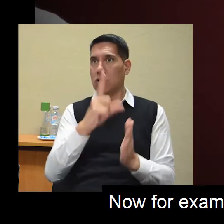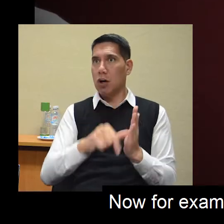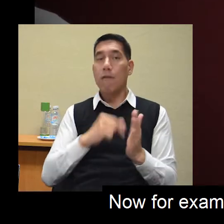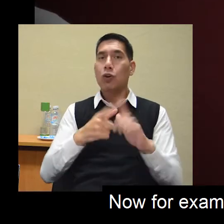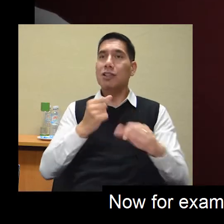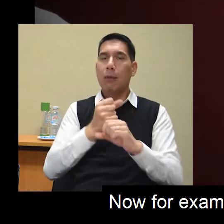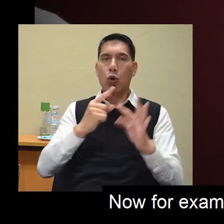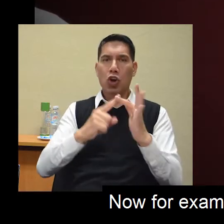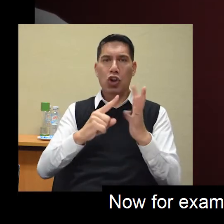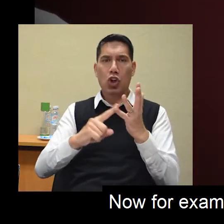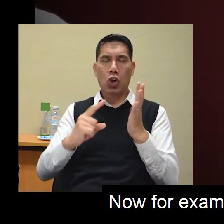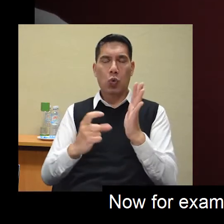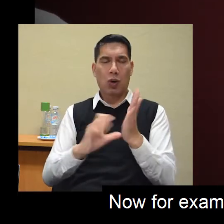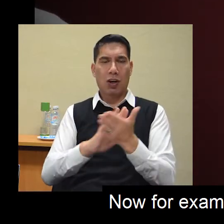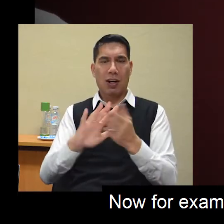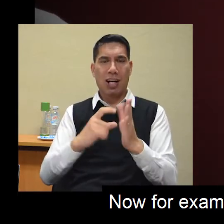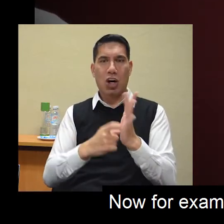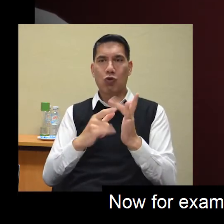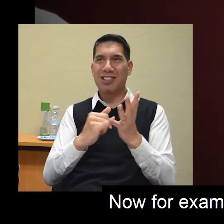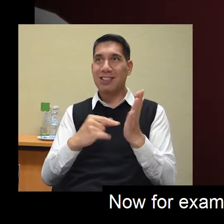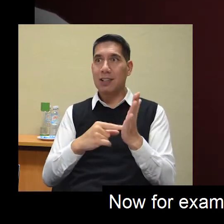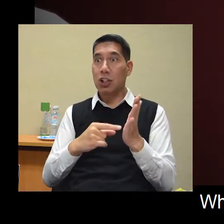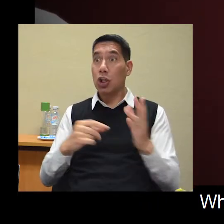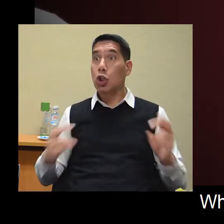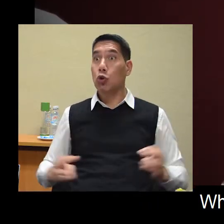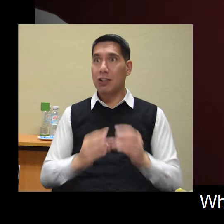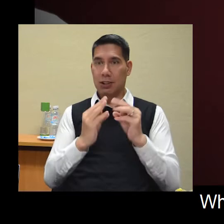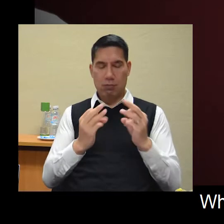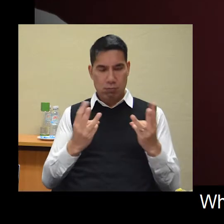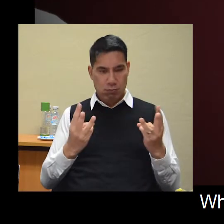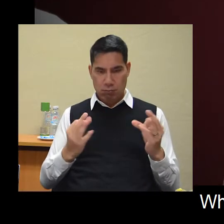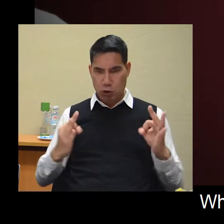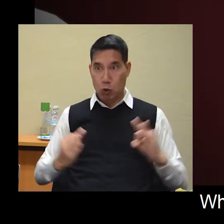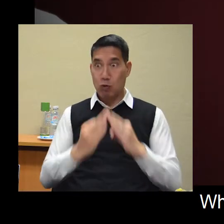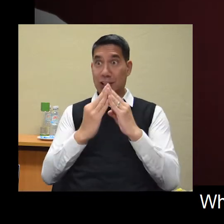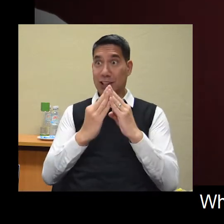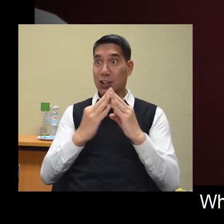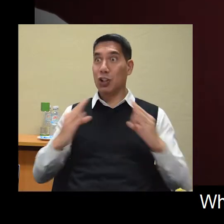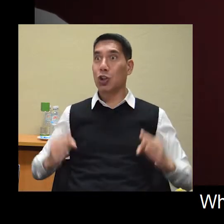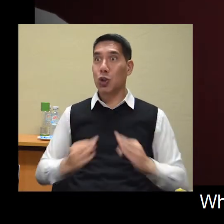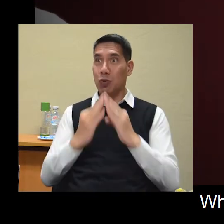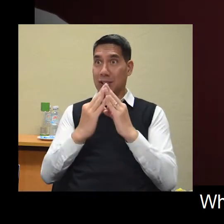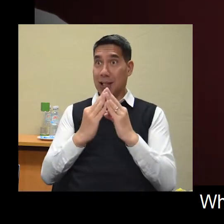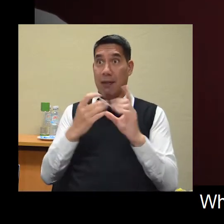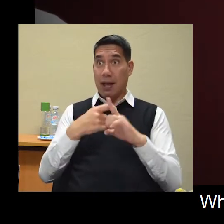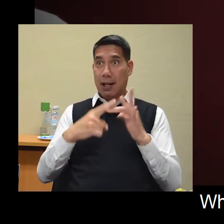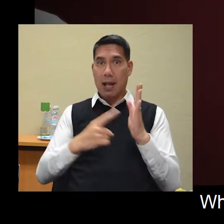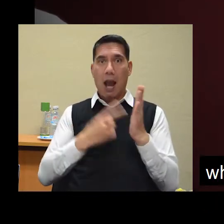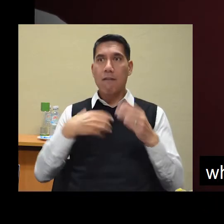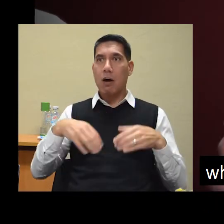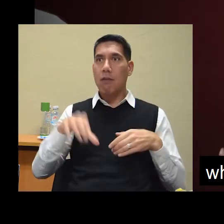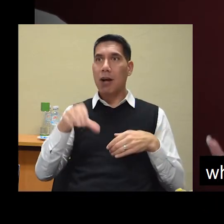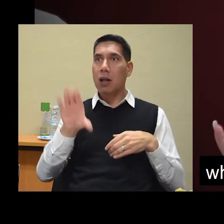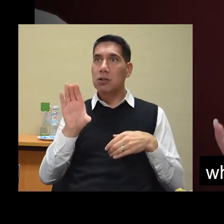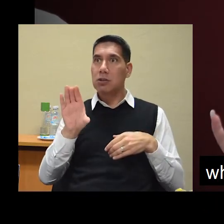in the Eucharist kit you will find a picture missile, which is a flipbook and Mass picture cards,